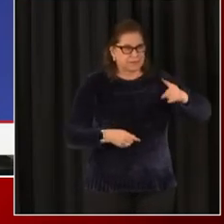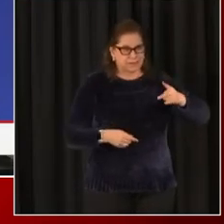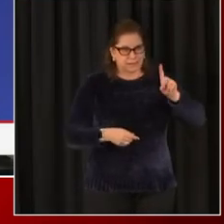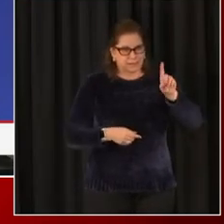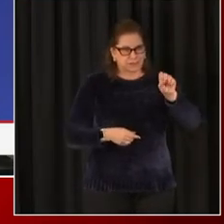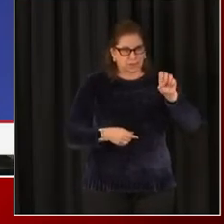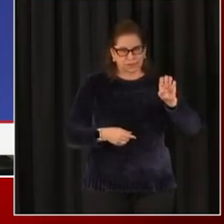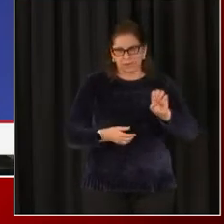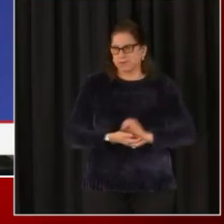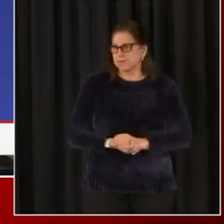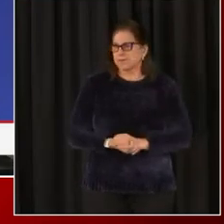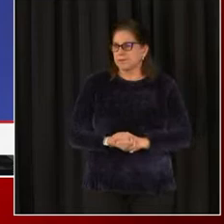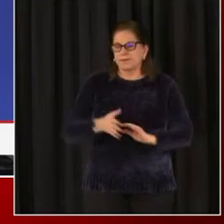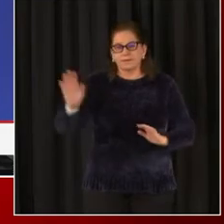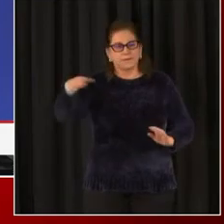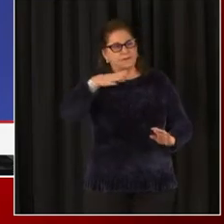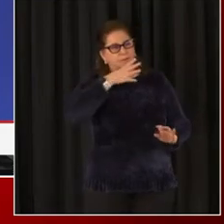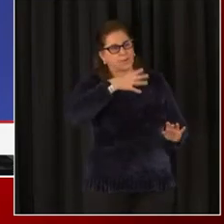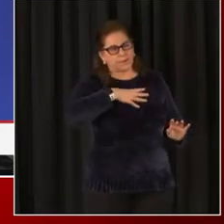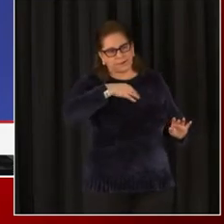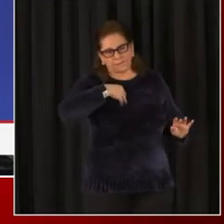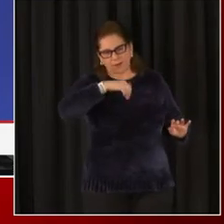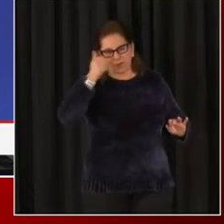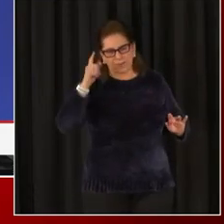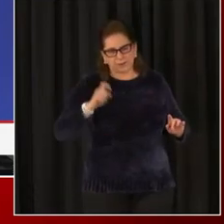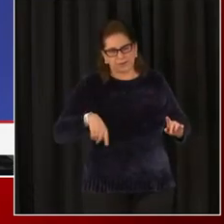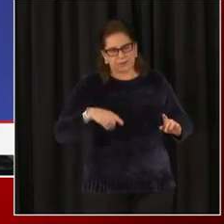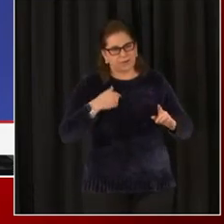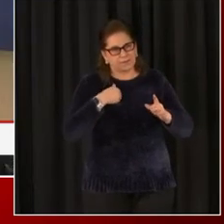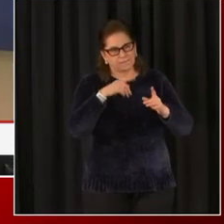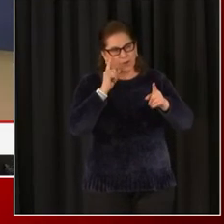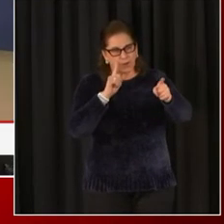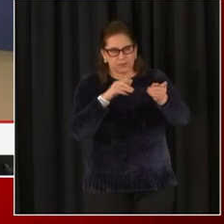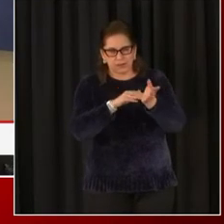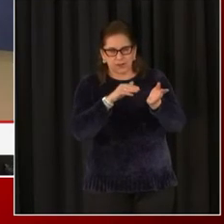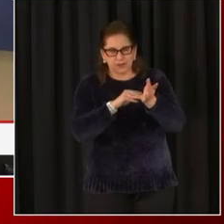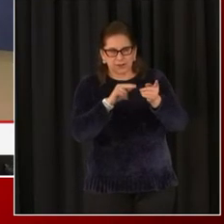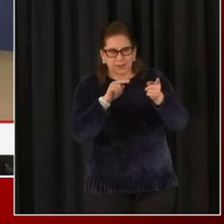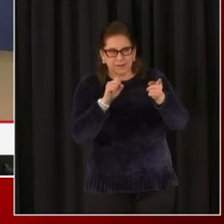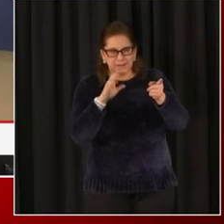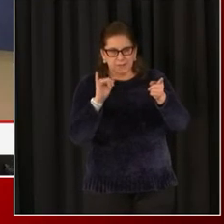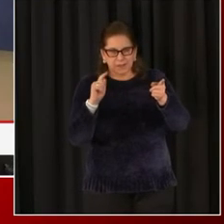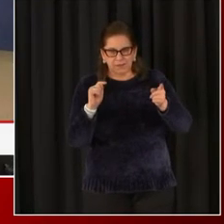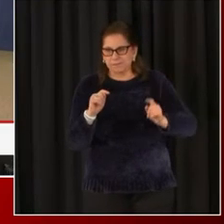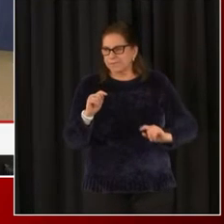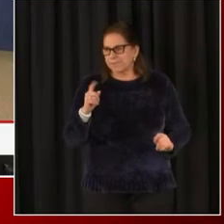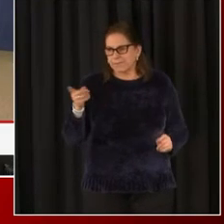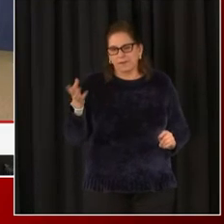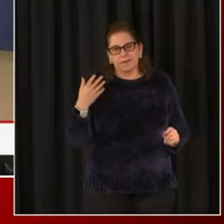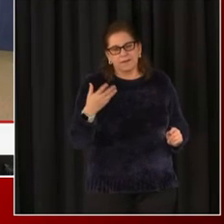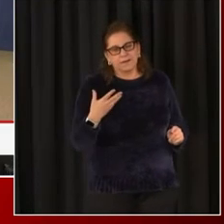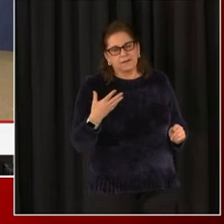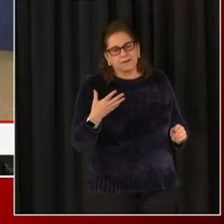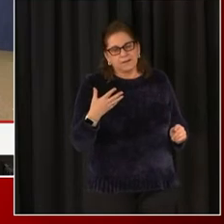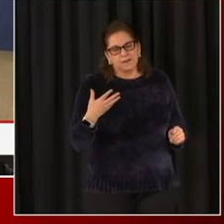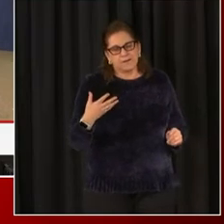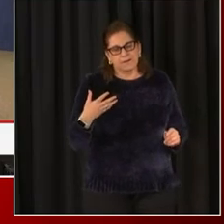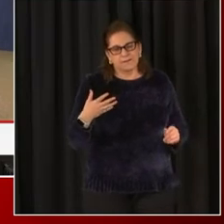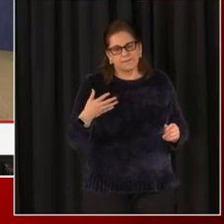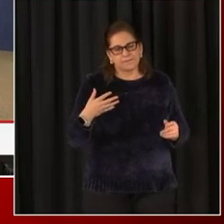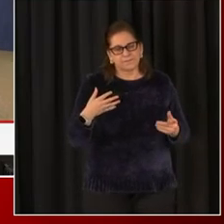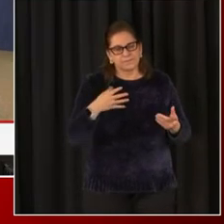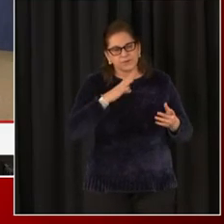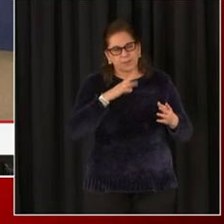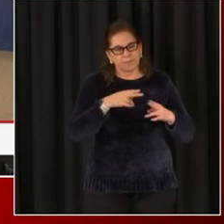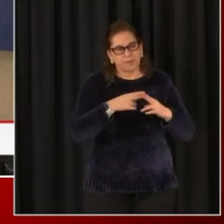Yes, Stephanie. With, I don't know if this, well, Dr. Nesbitt, if you may. When the temporary or